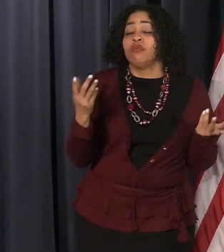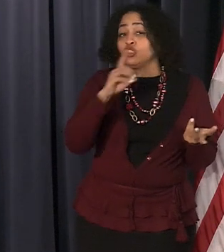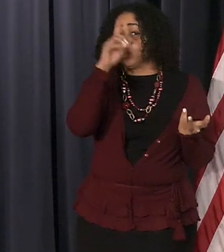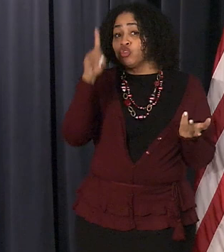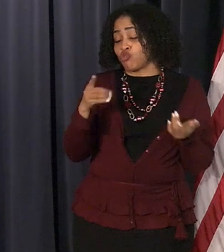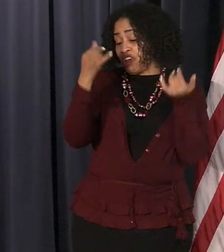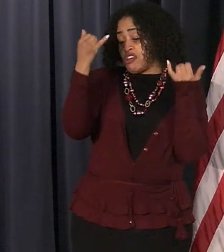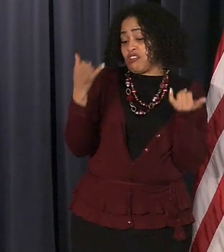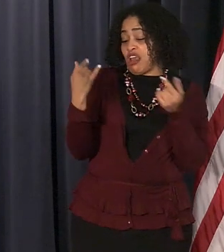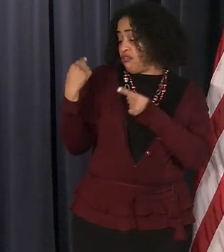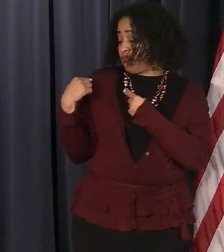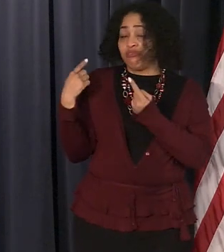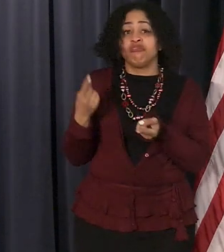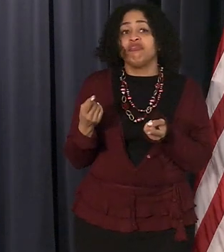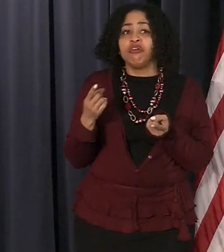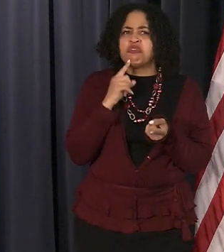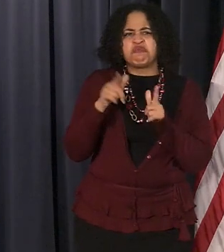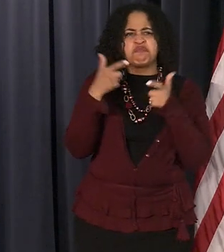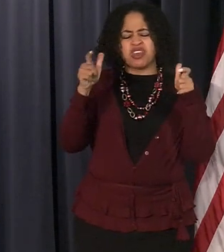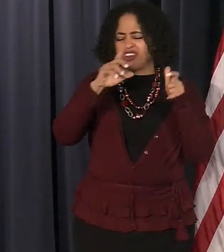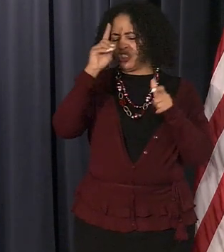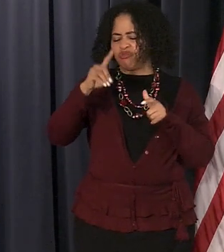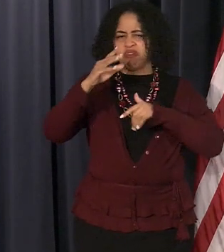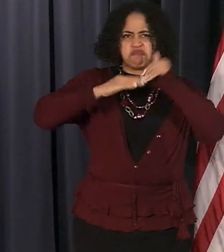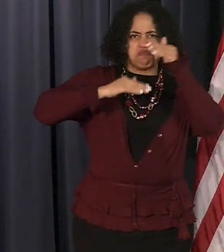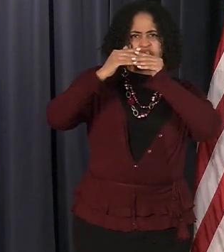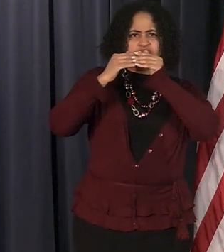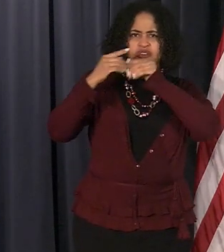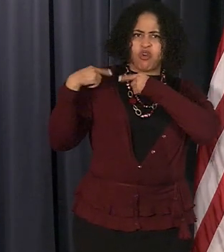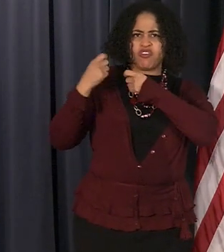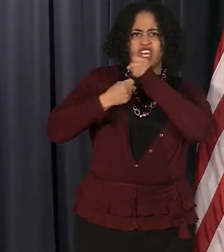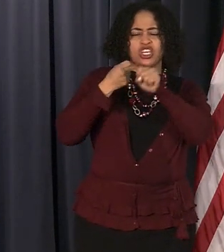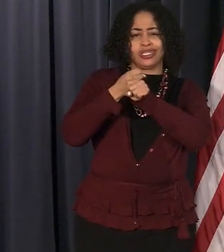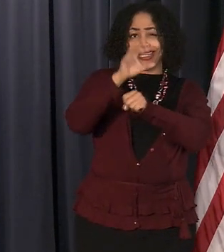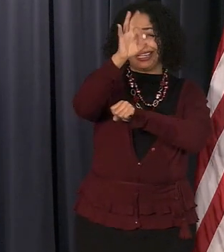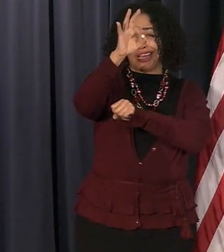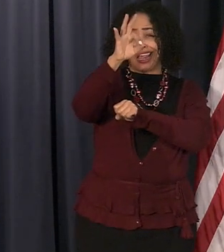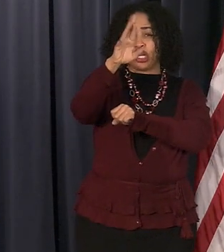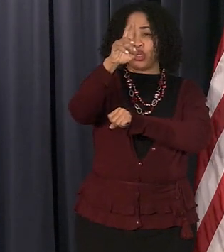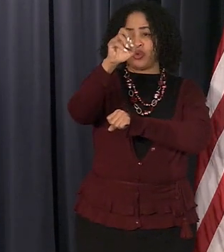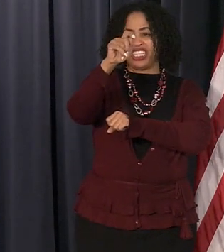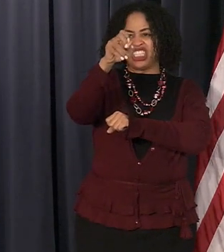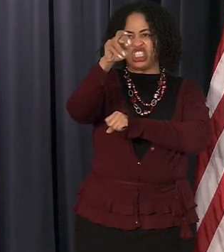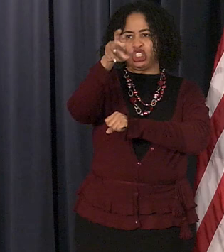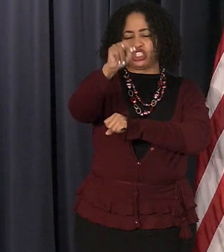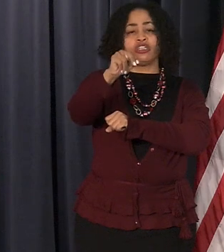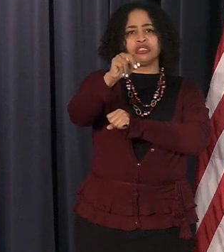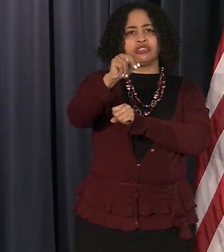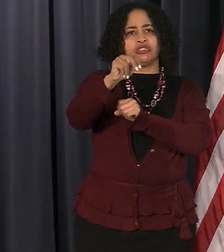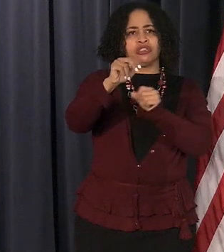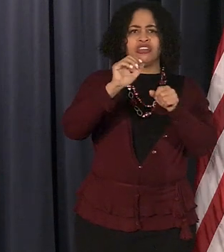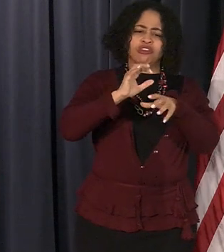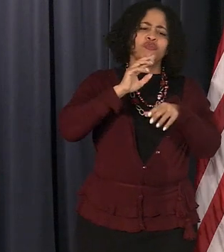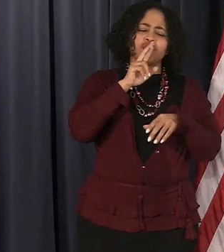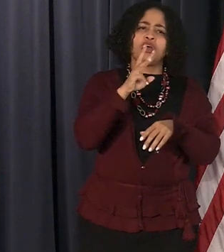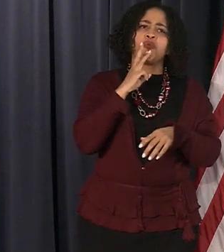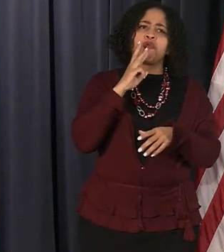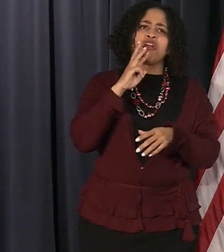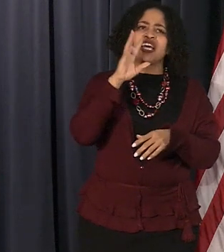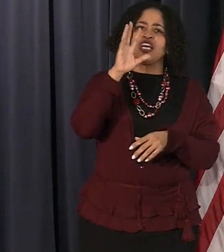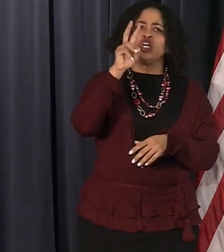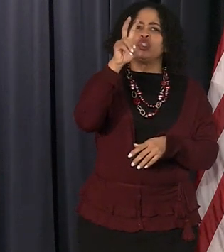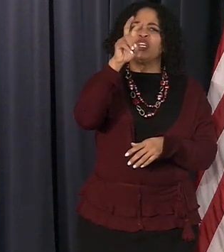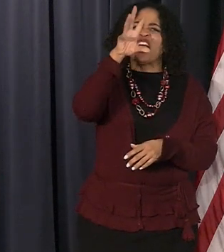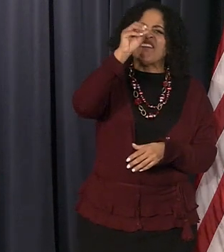done has been enormous so the city has built over the years nine retention basins that stores 250 million